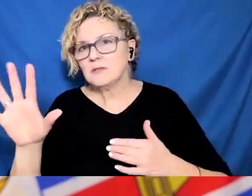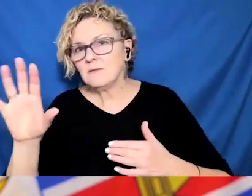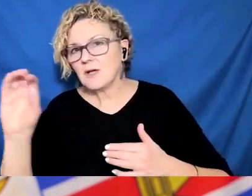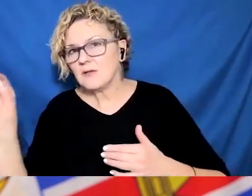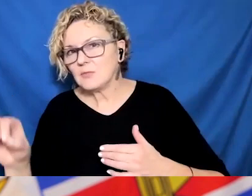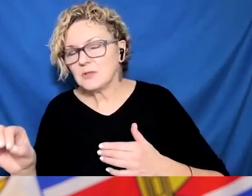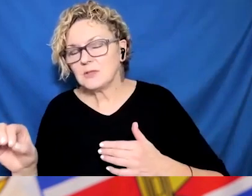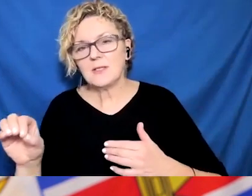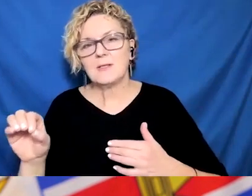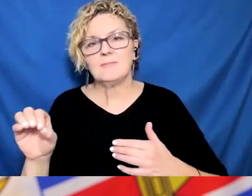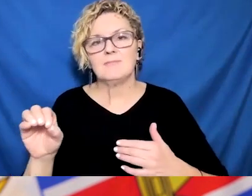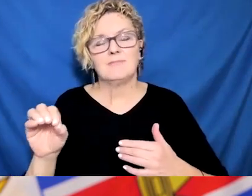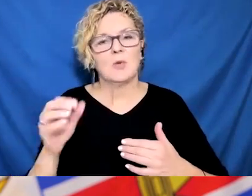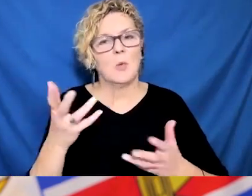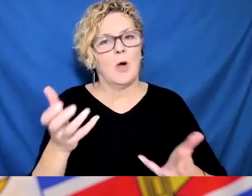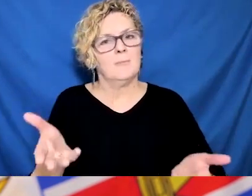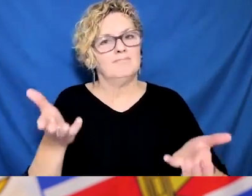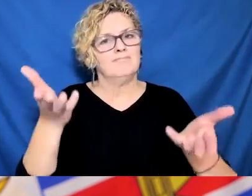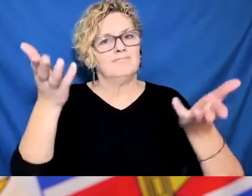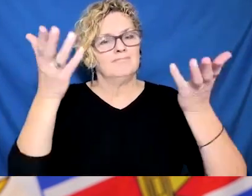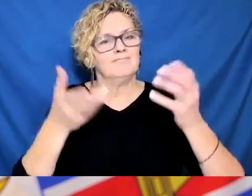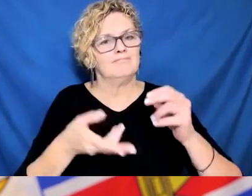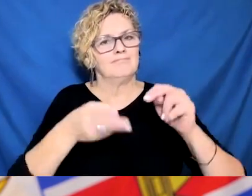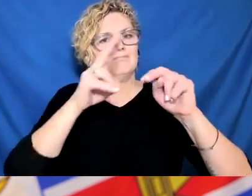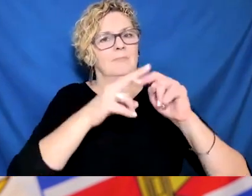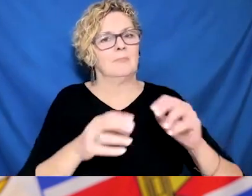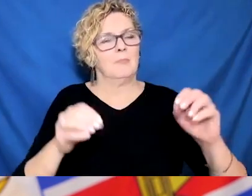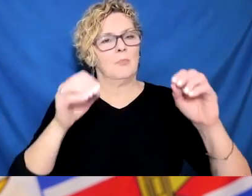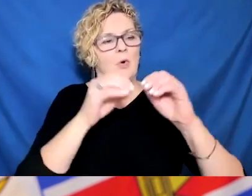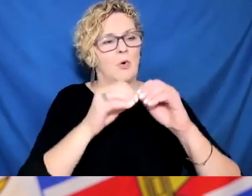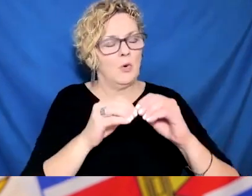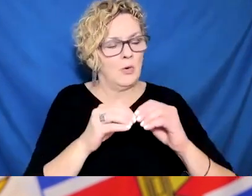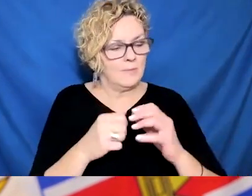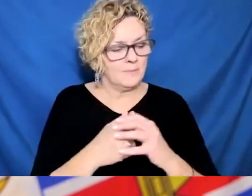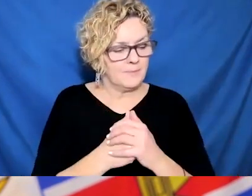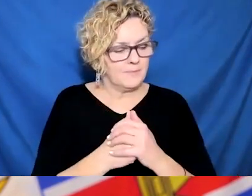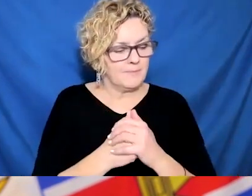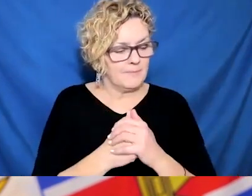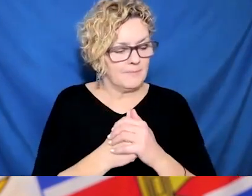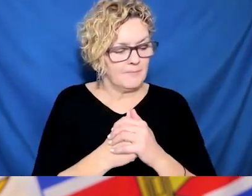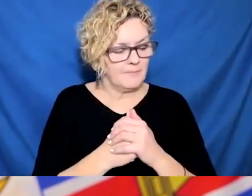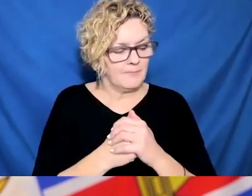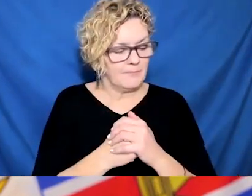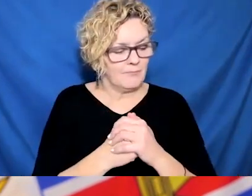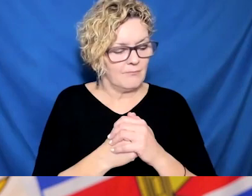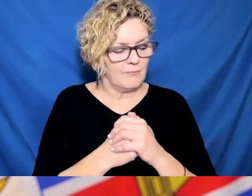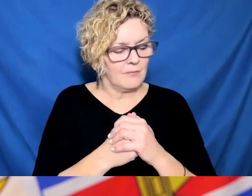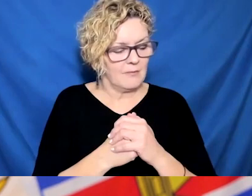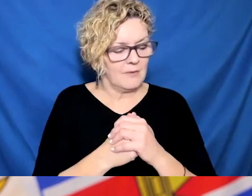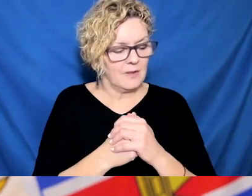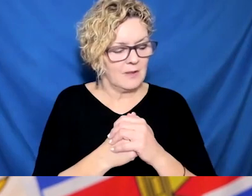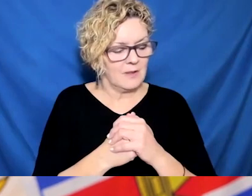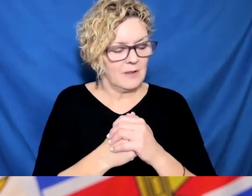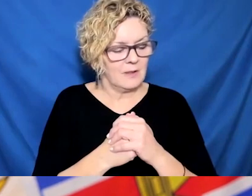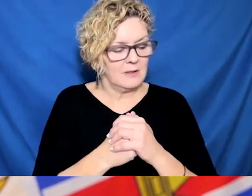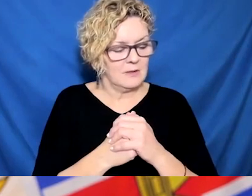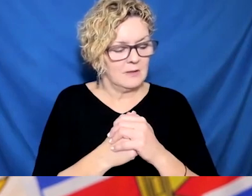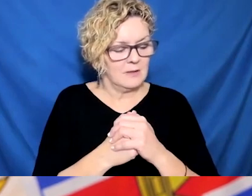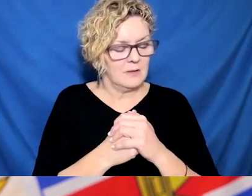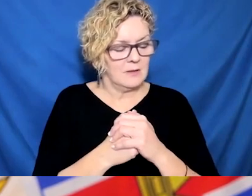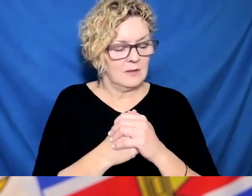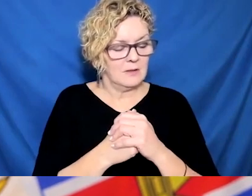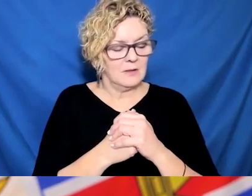that interval, that six month interval, because we have ongoing evidence and increasing evidence that that gives us